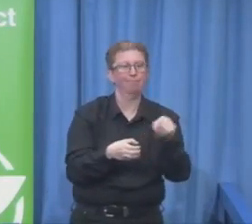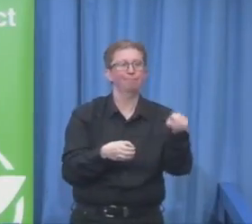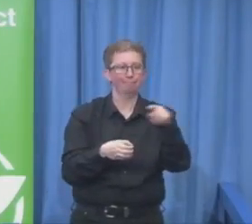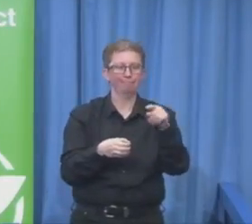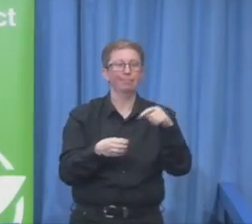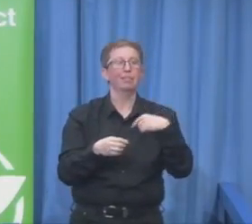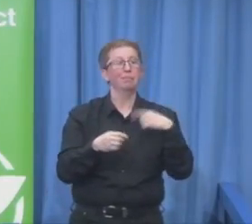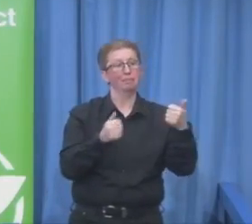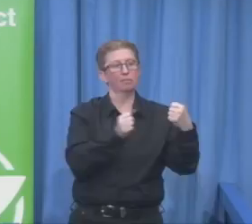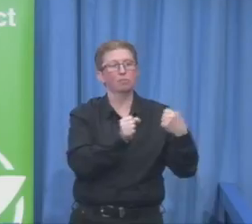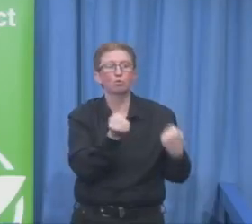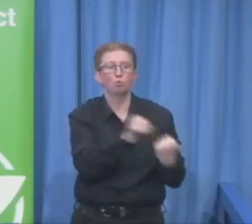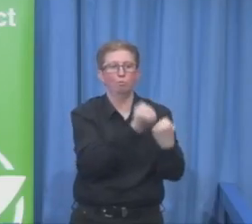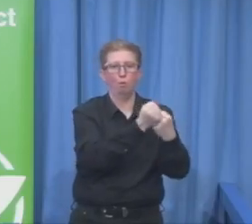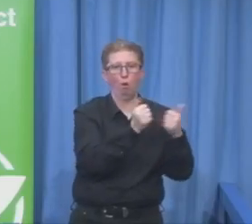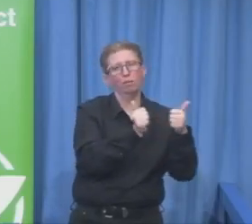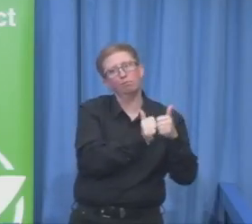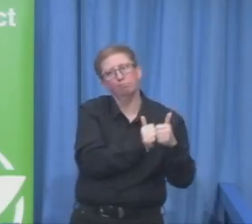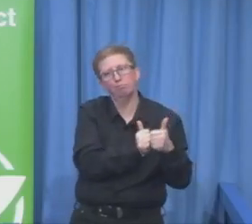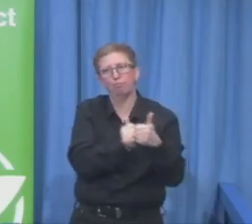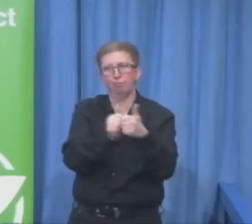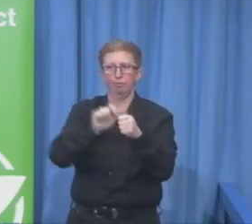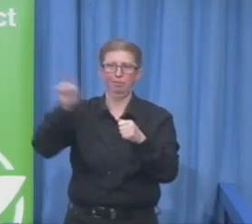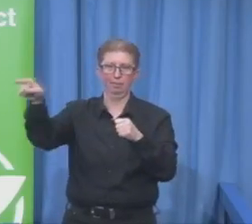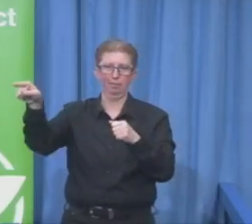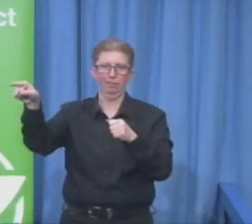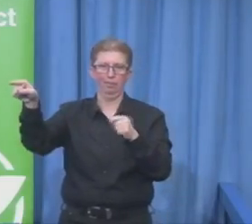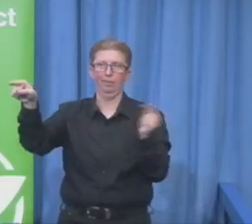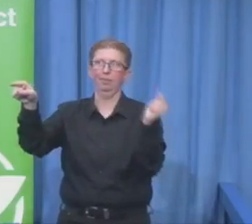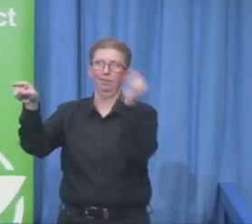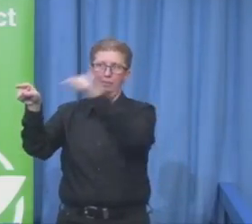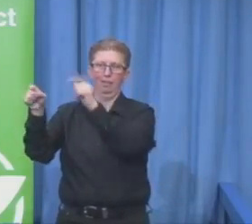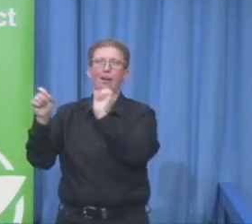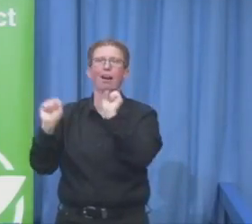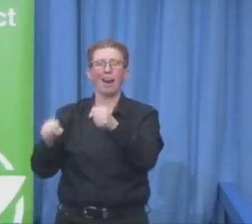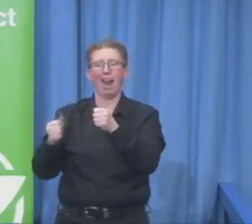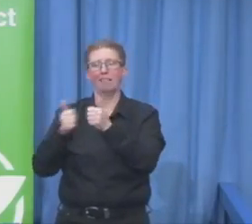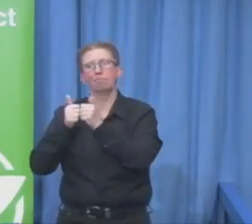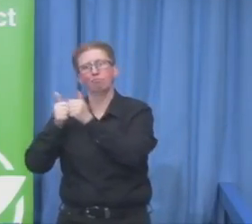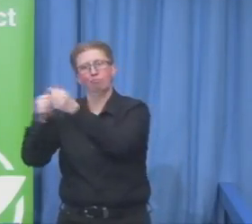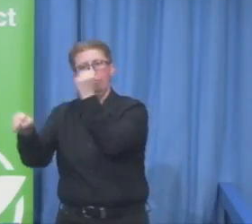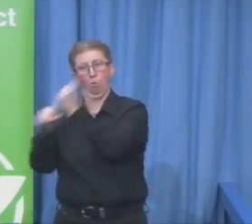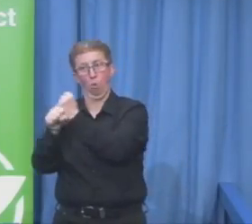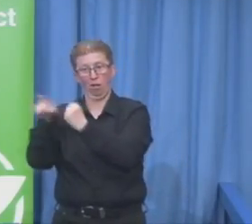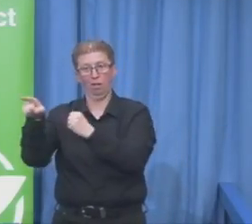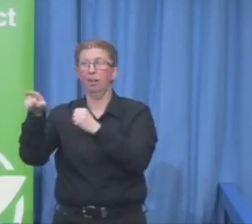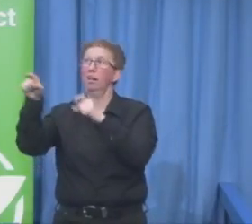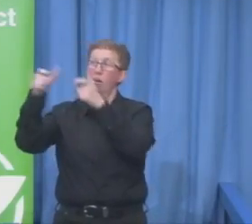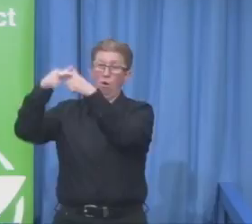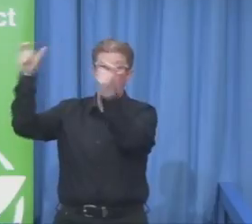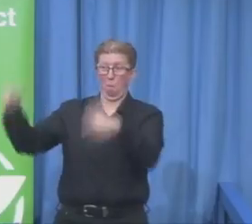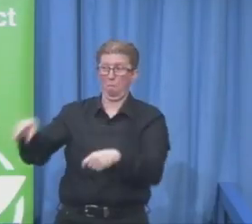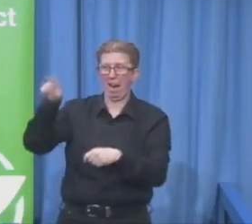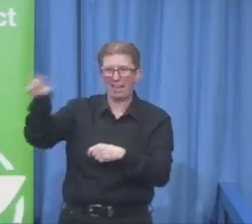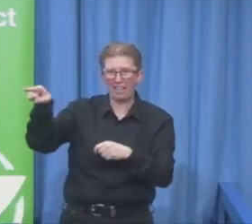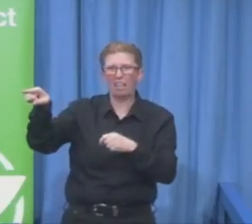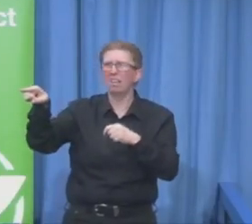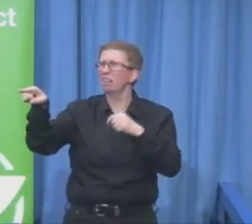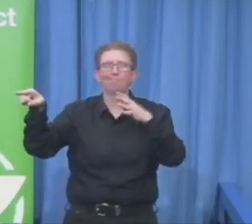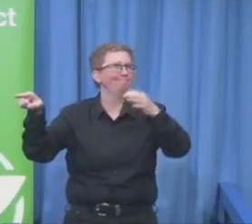because we know a lot of companies do not have any knowledge how to change